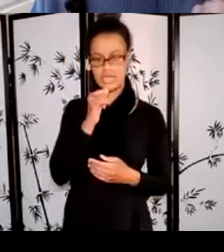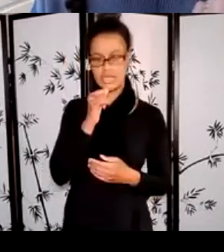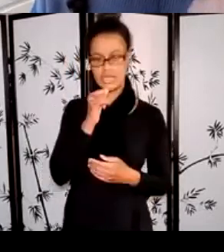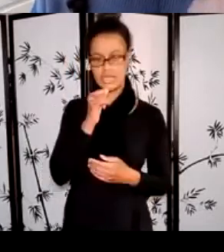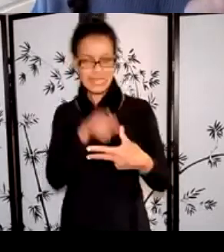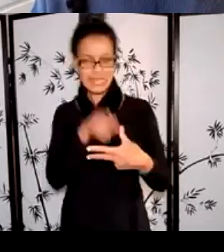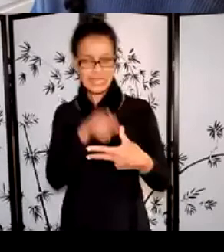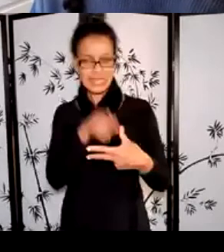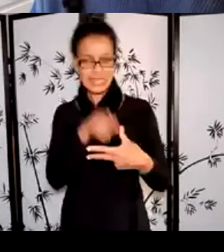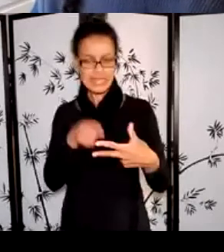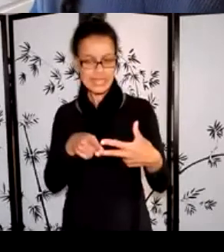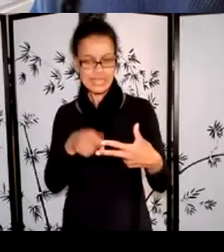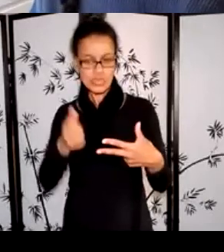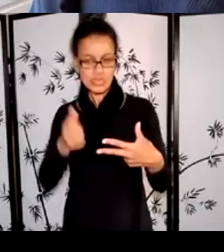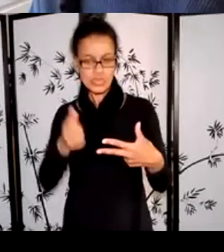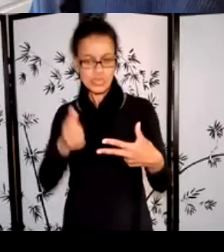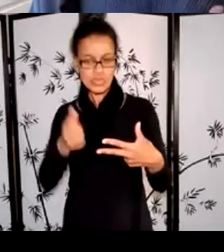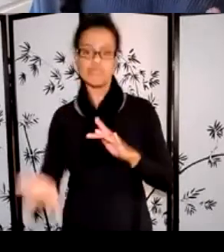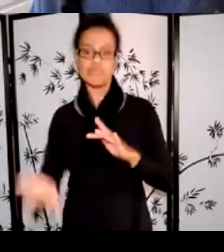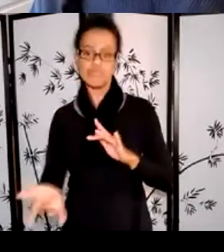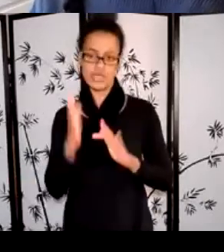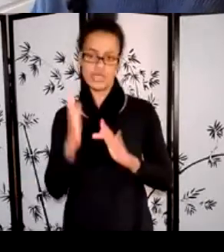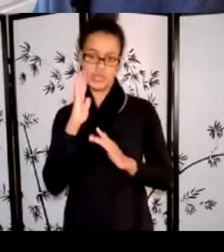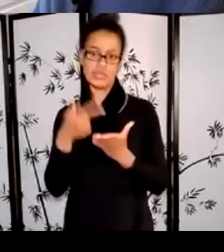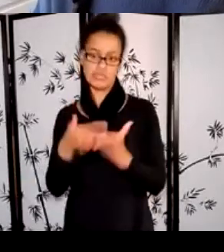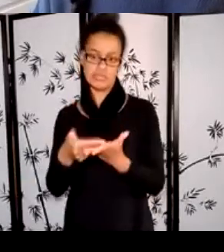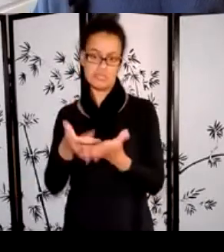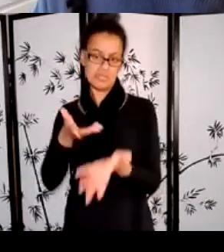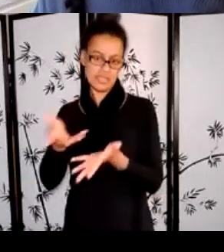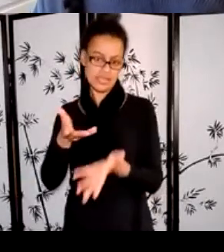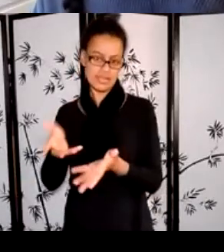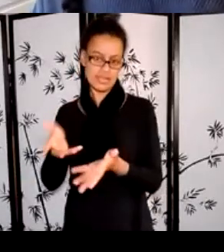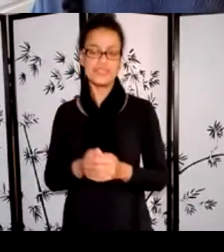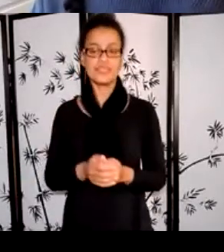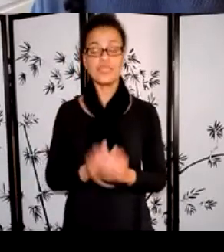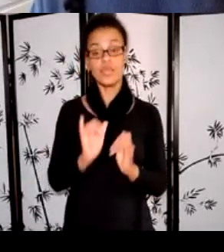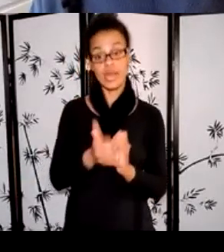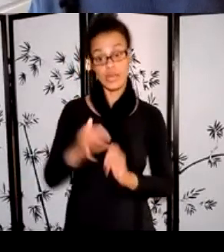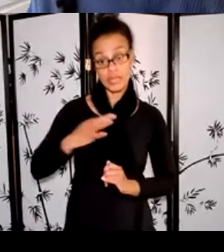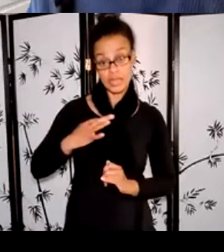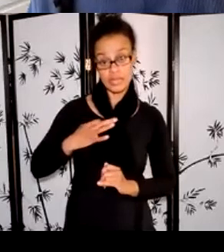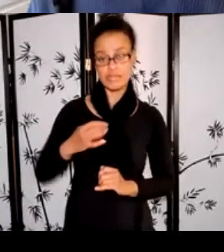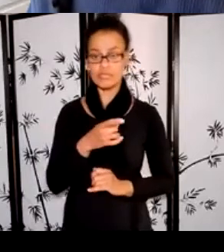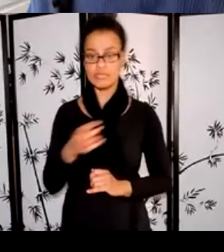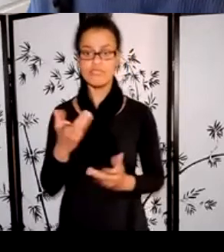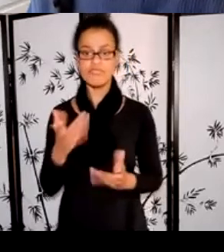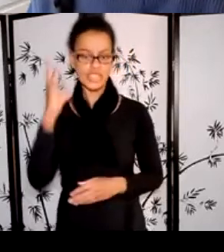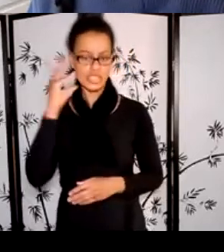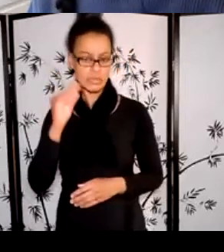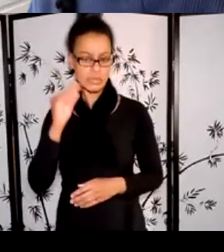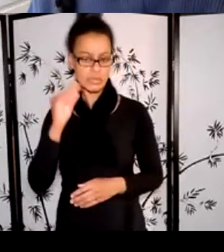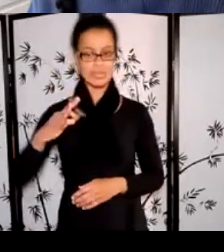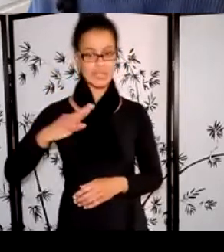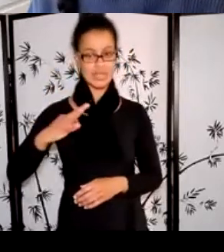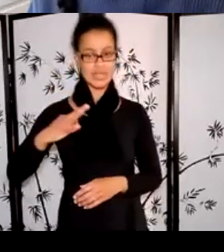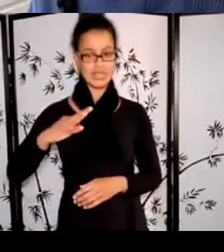Okay, how to apply. So for those of you who have applied to CADA before, you're probably quite familiar with our old